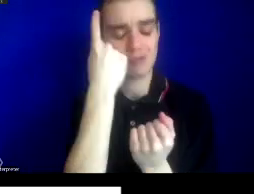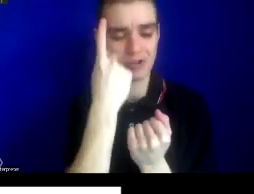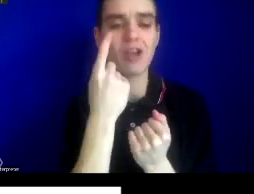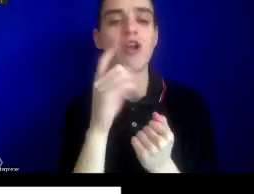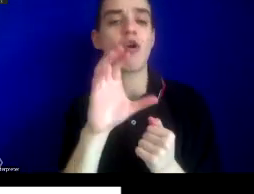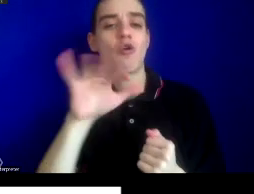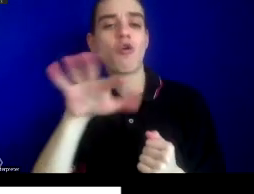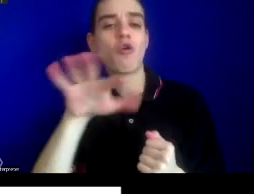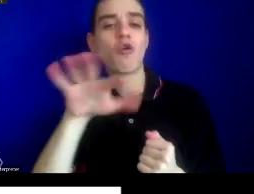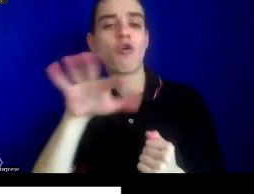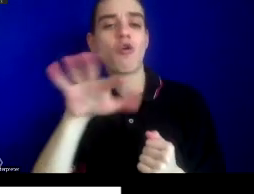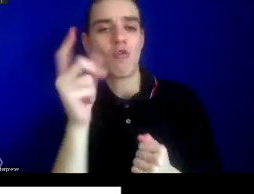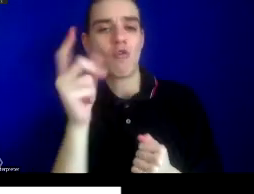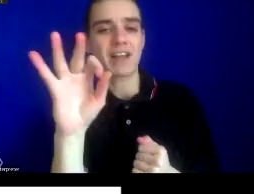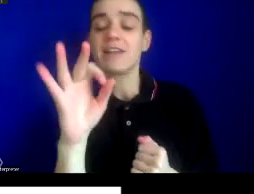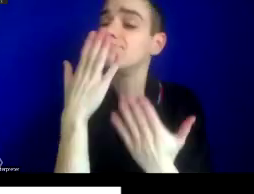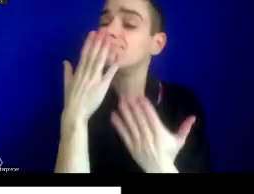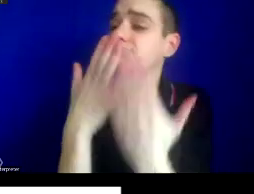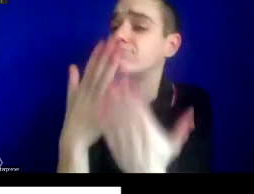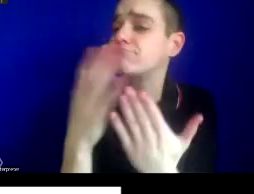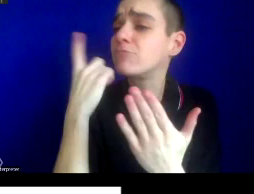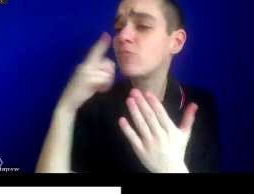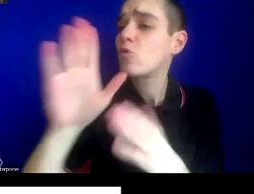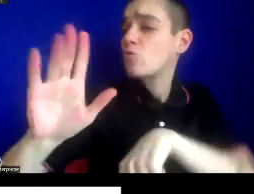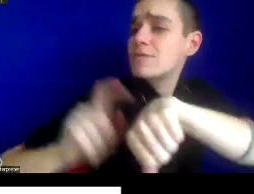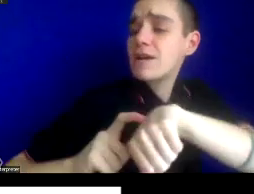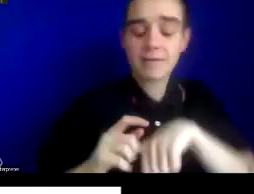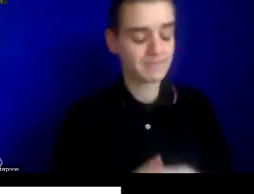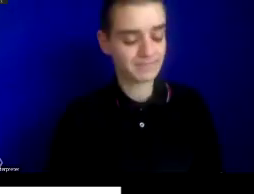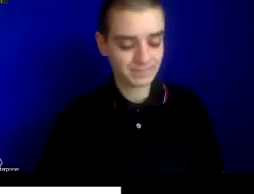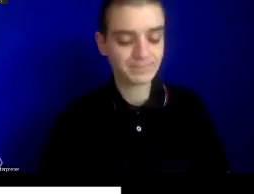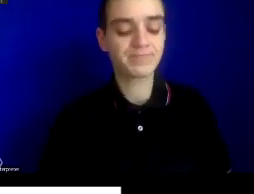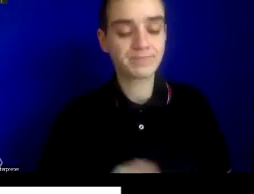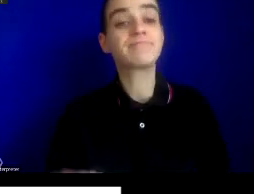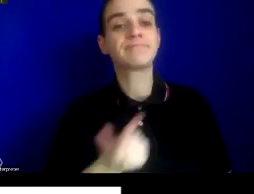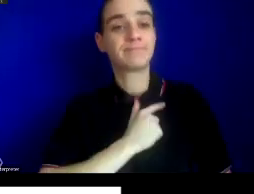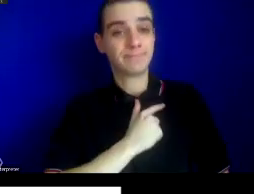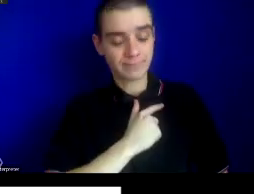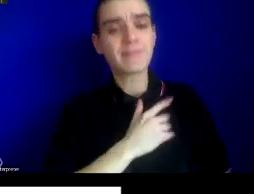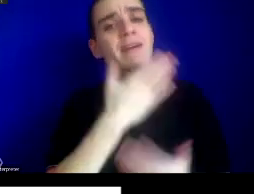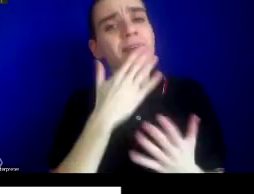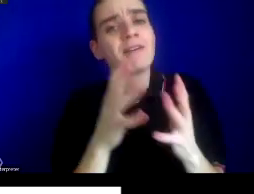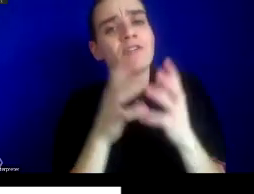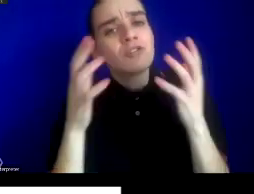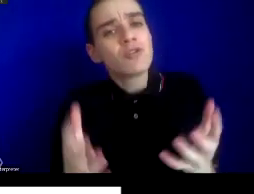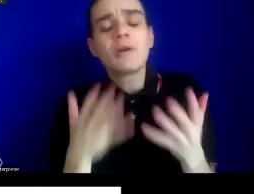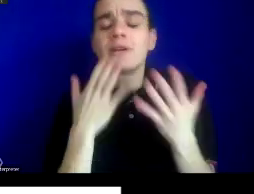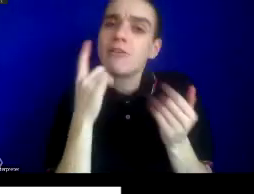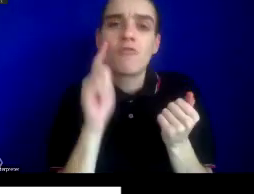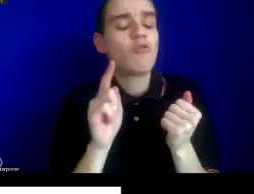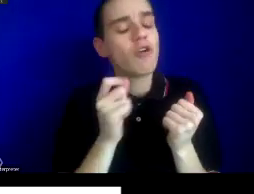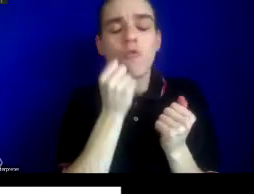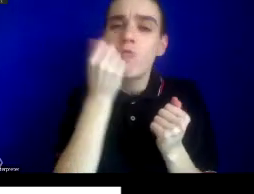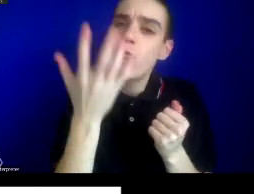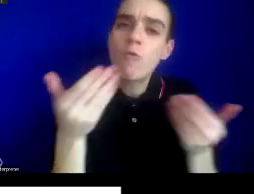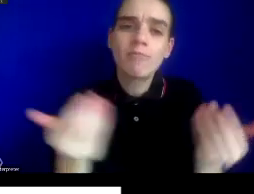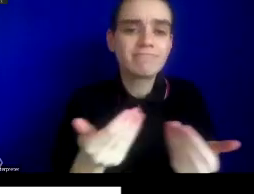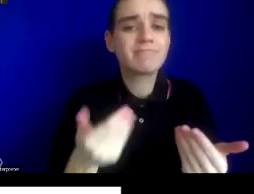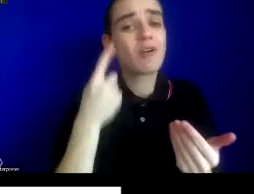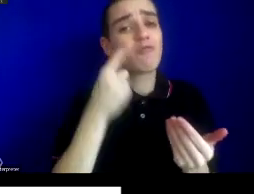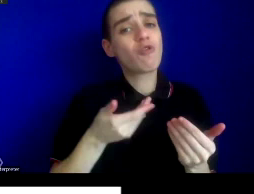and sincere thanks for your time with us today. Dr. you so much. And thank you for such a warm introduction and for having me.